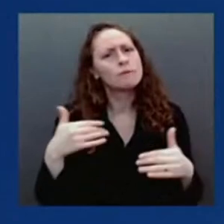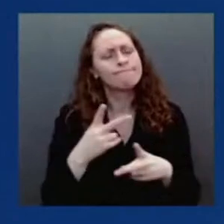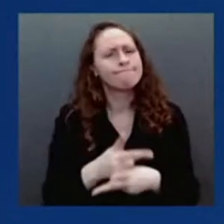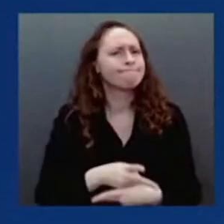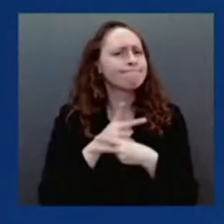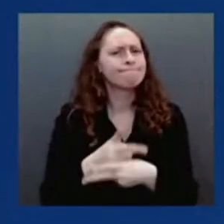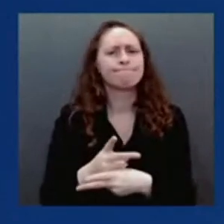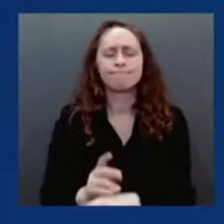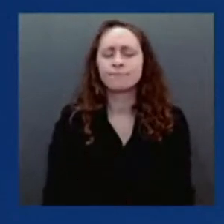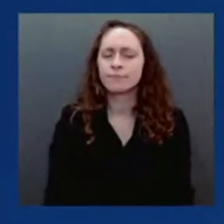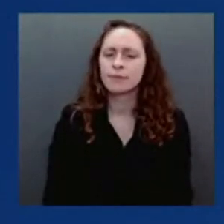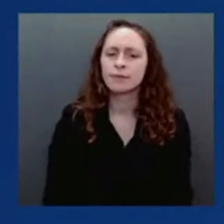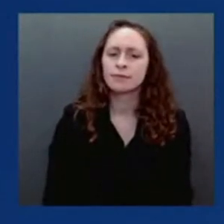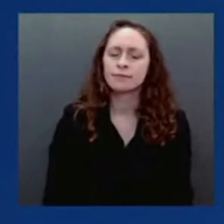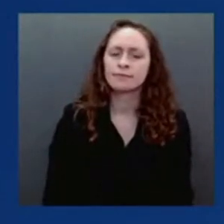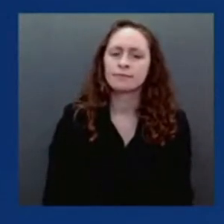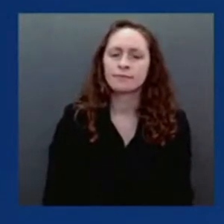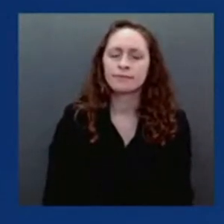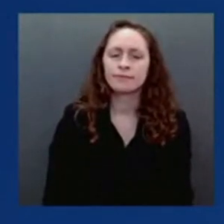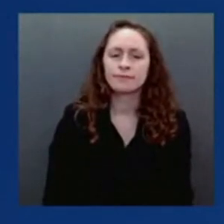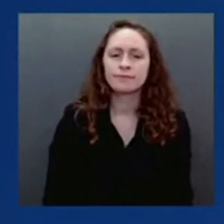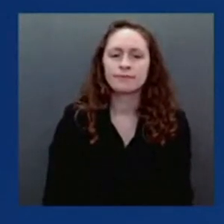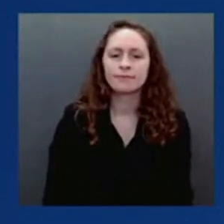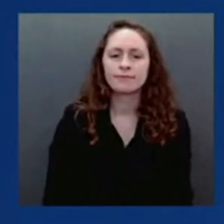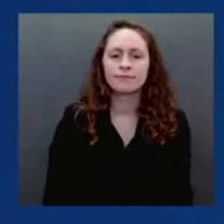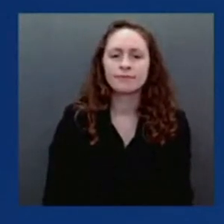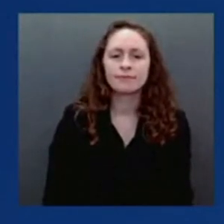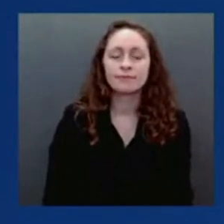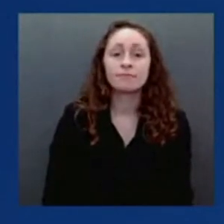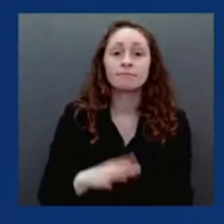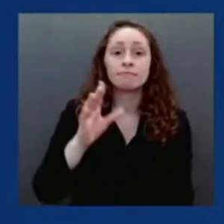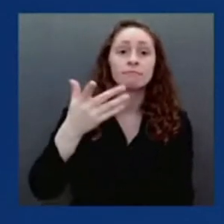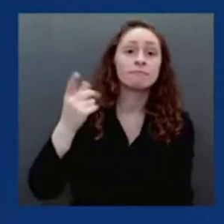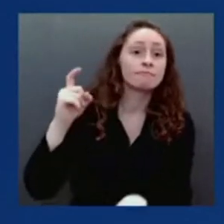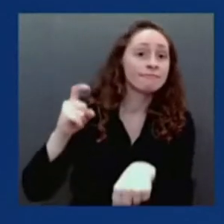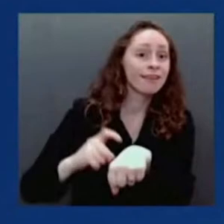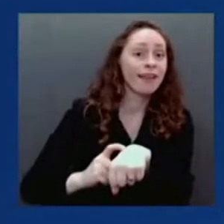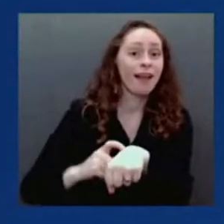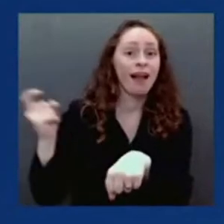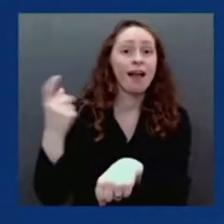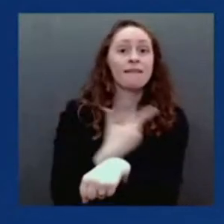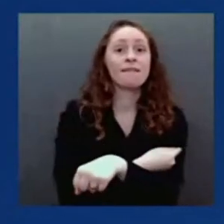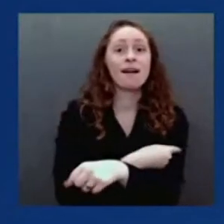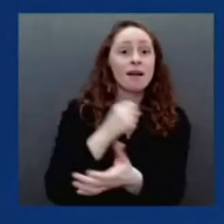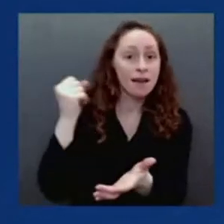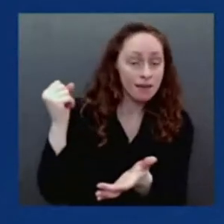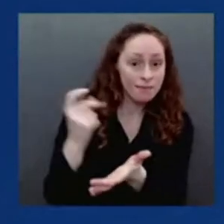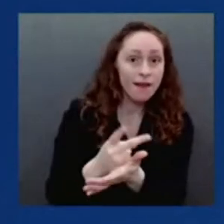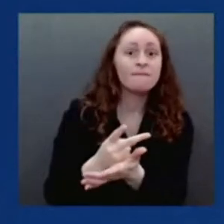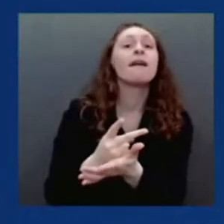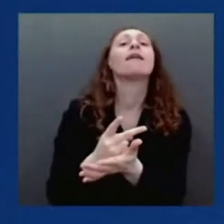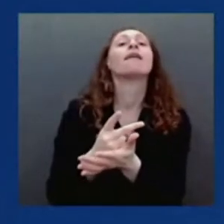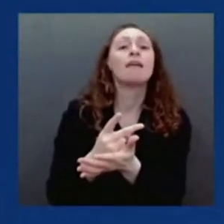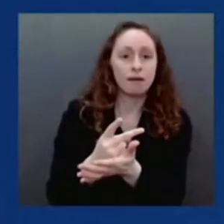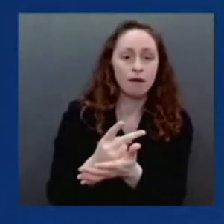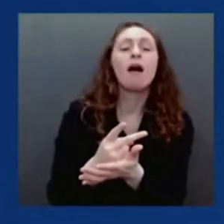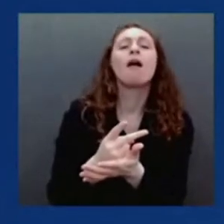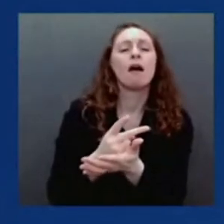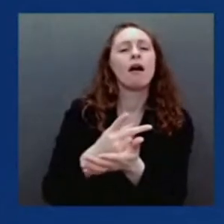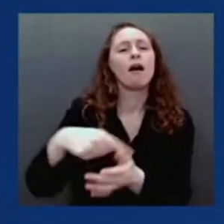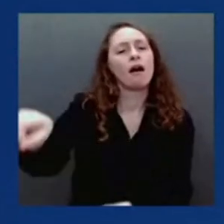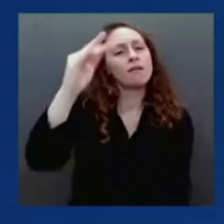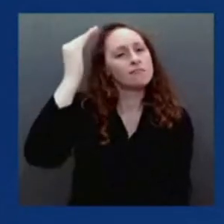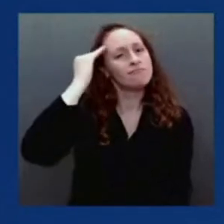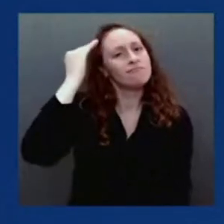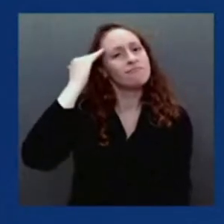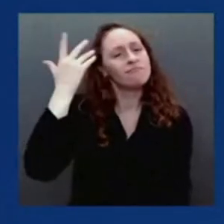available for children at those age, we can be certain that they will be safe and that they will be effective. Bottom line, I can't give you a